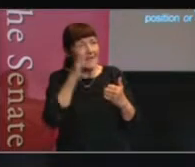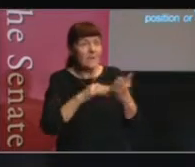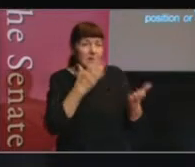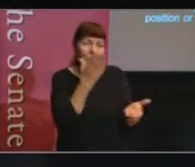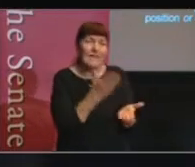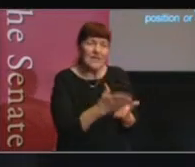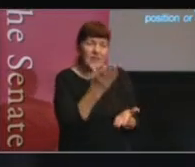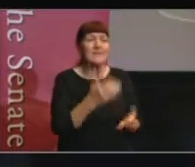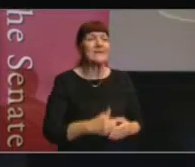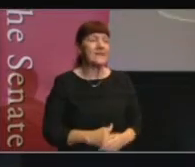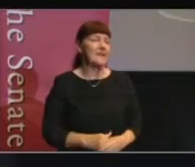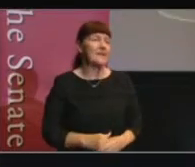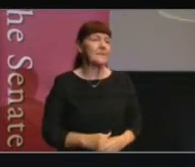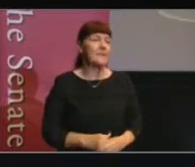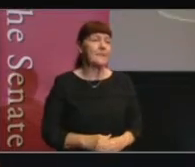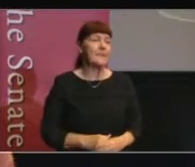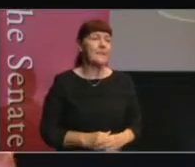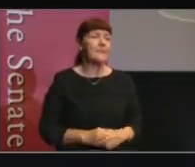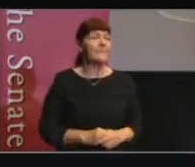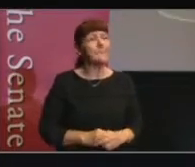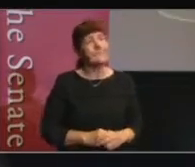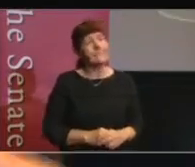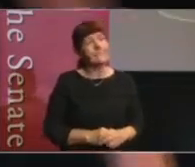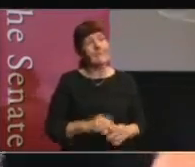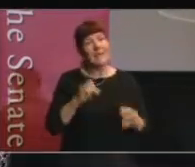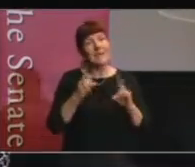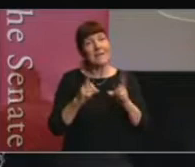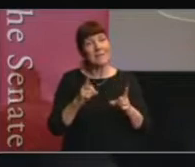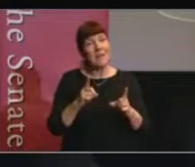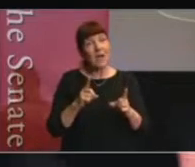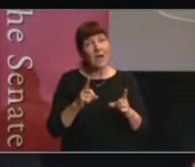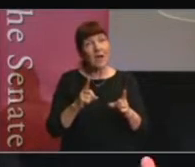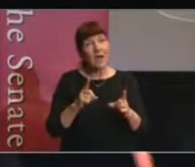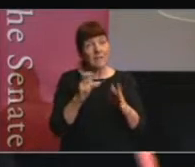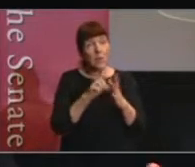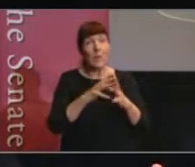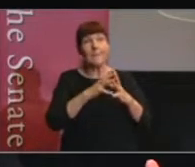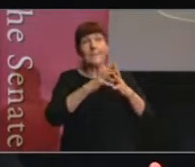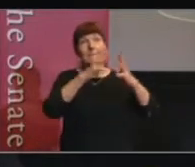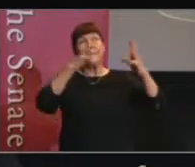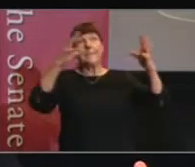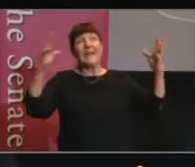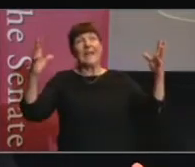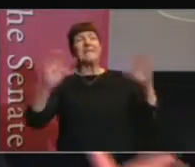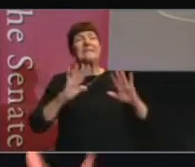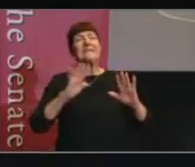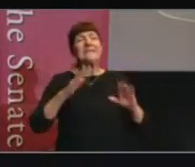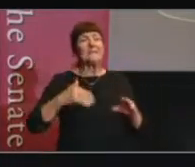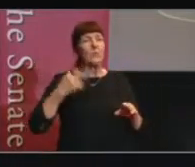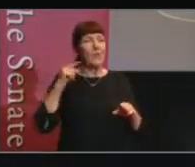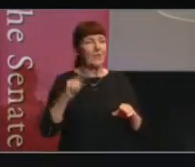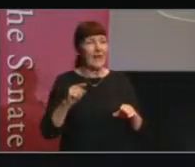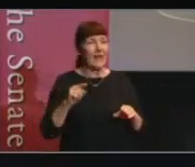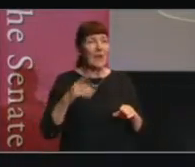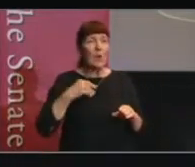So, sometimes going big is not what you want. You want something